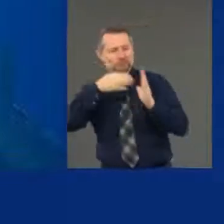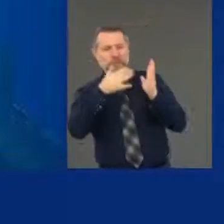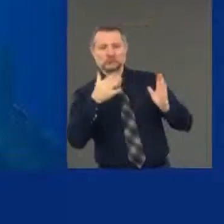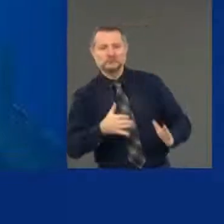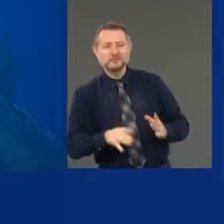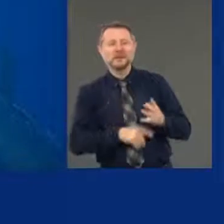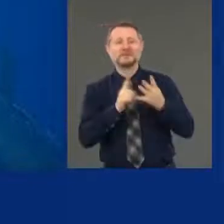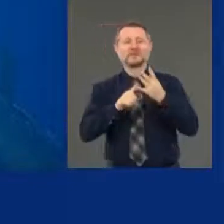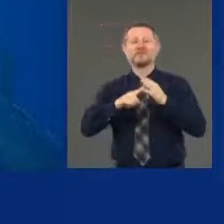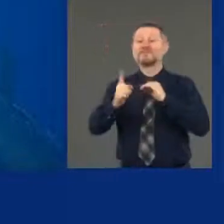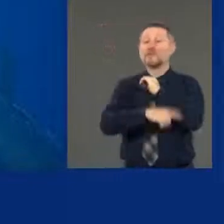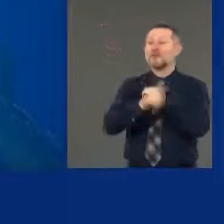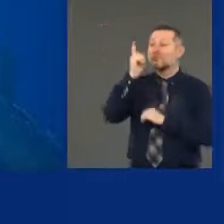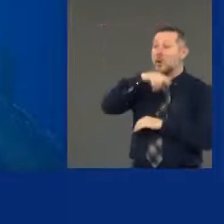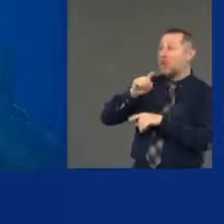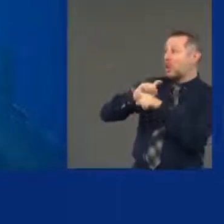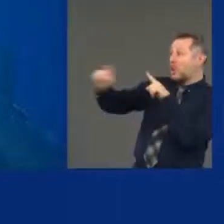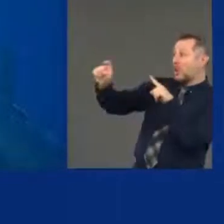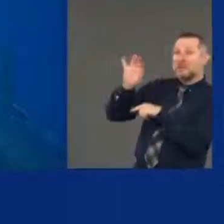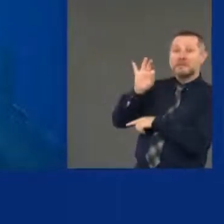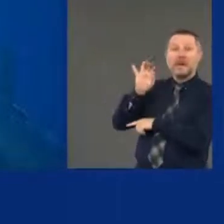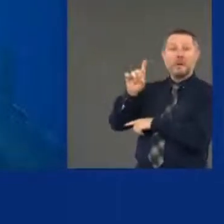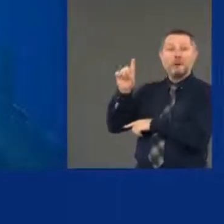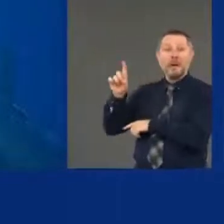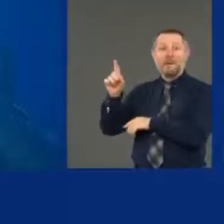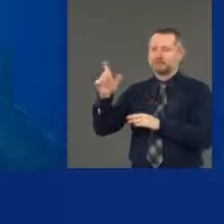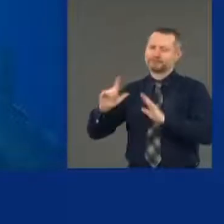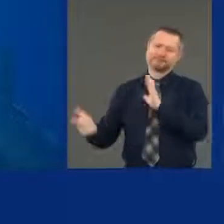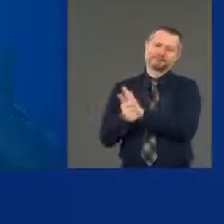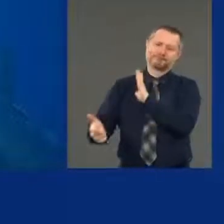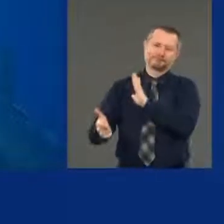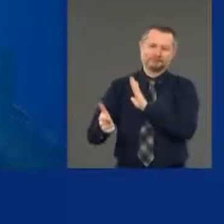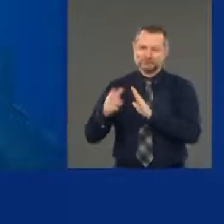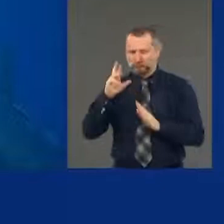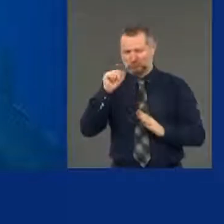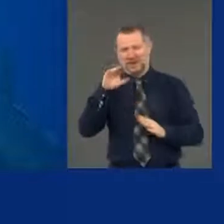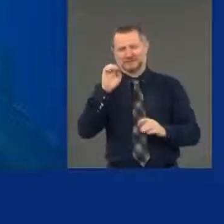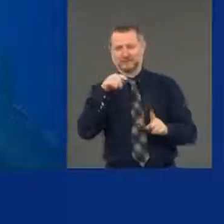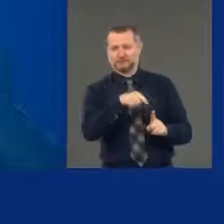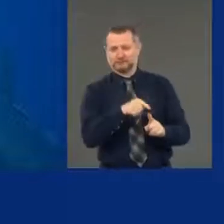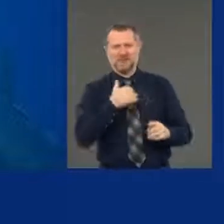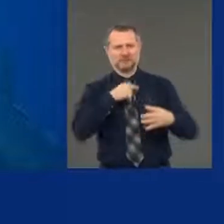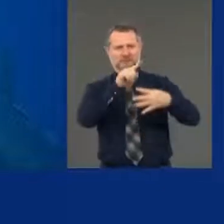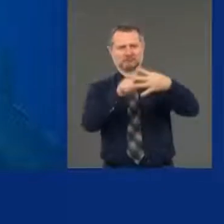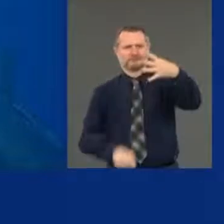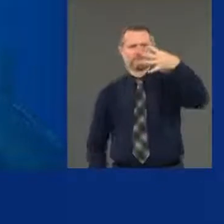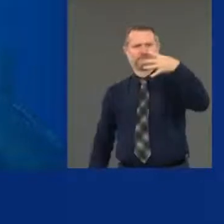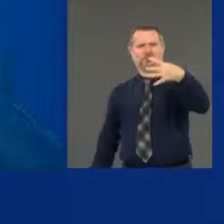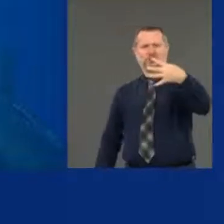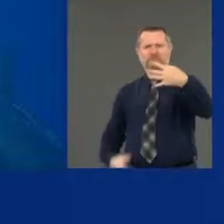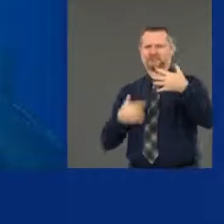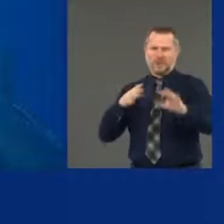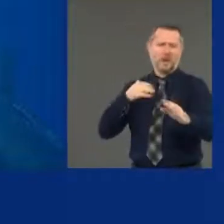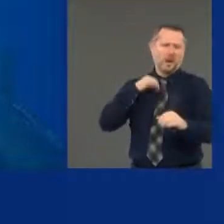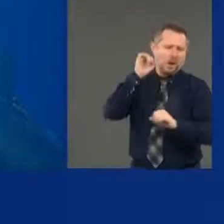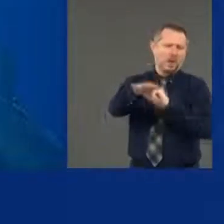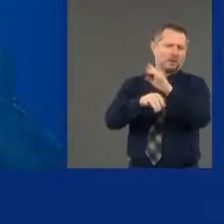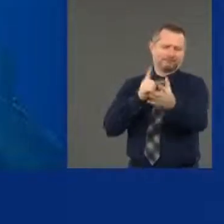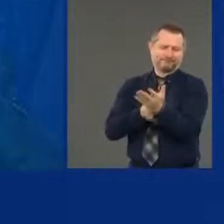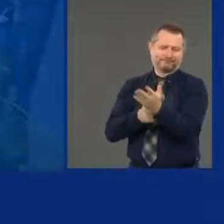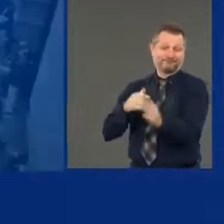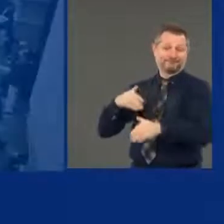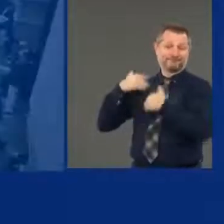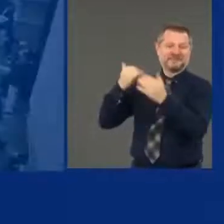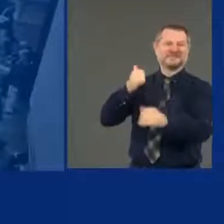calls. These are issues that we have been talking about for a long time. And the time has